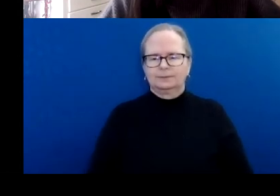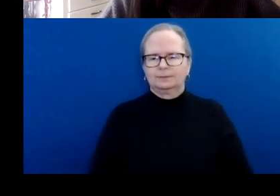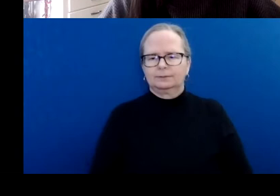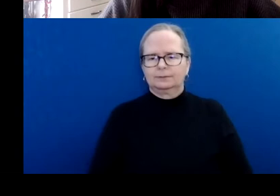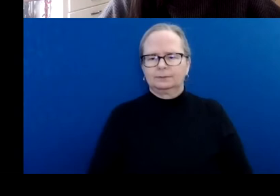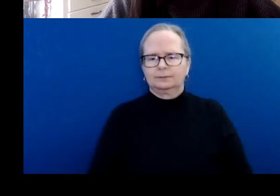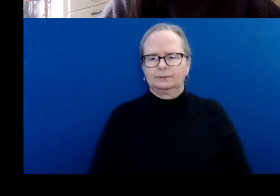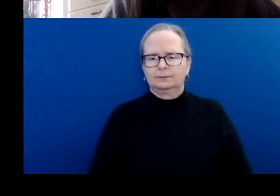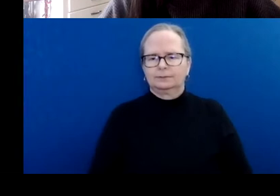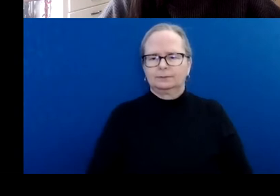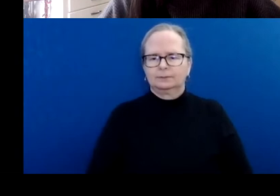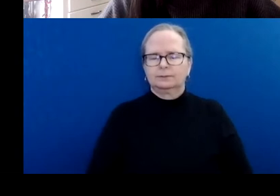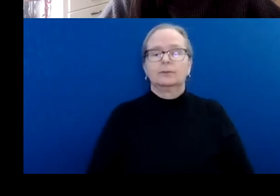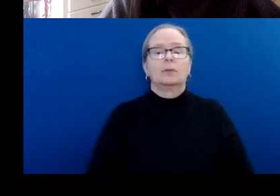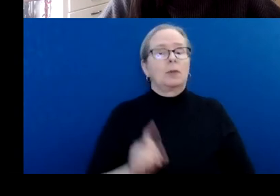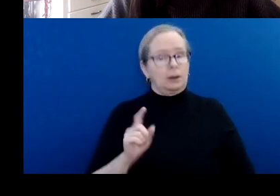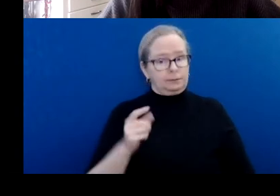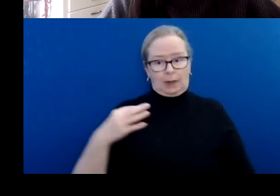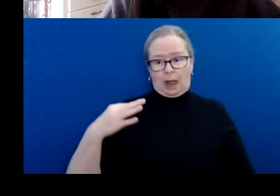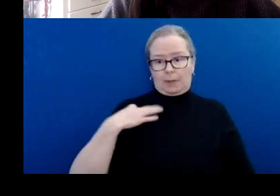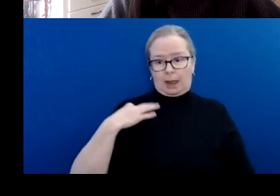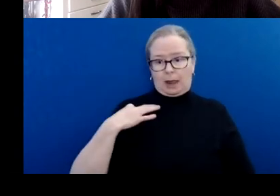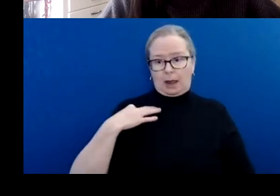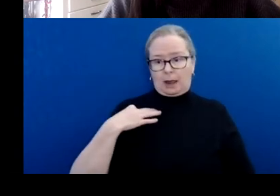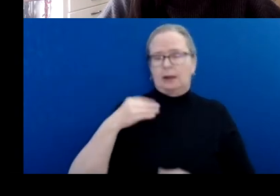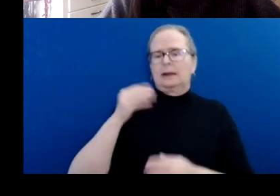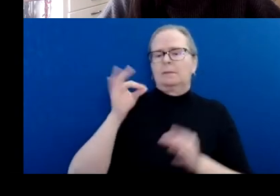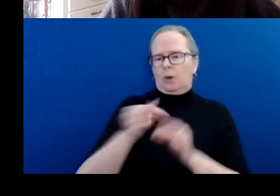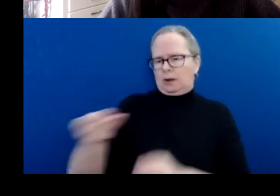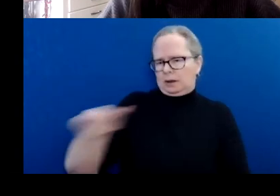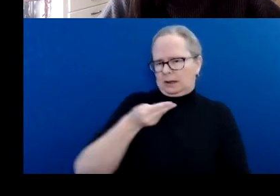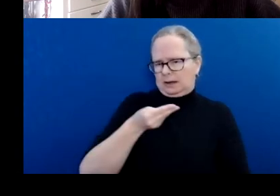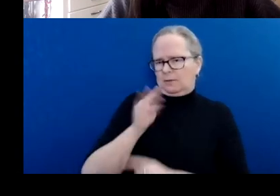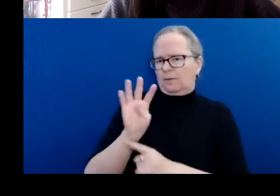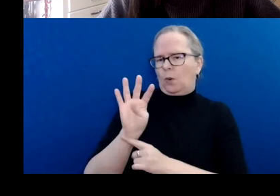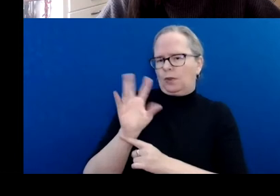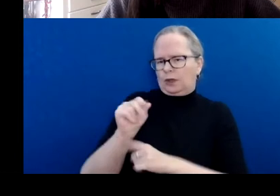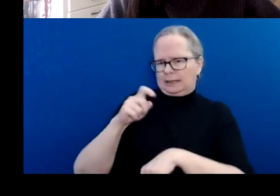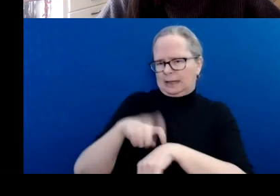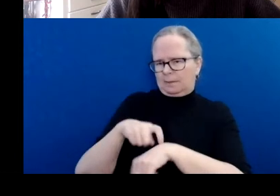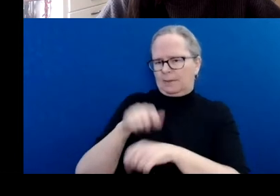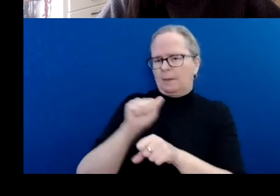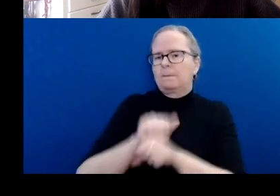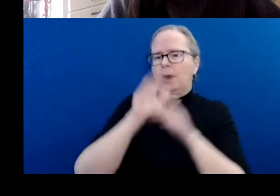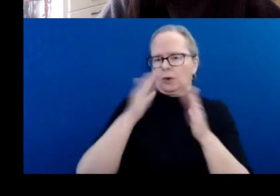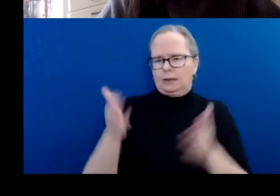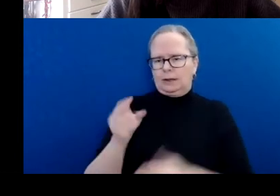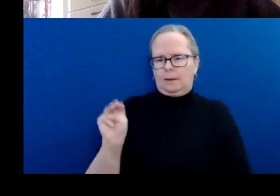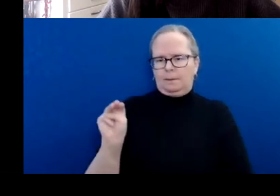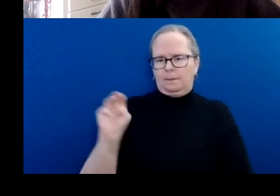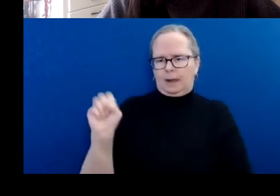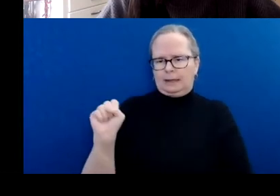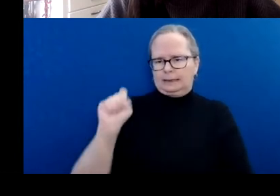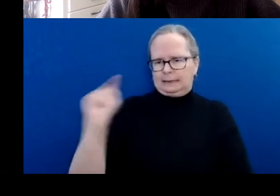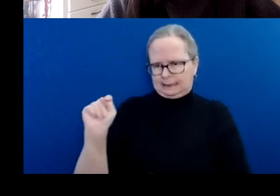Applications must be submitted by 4.30 PM Mountain Time on the deadline dates in order to be